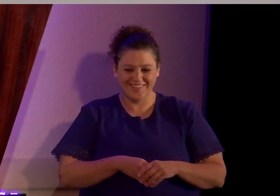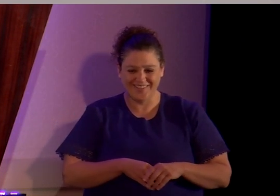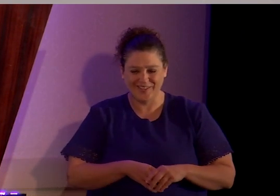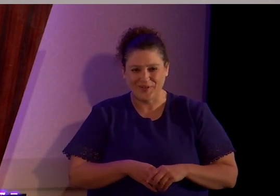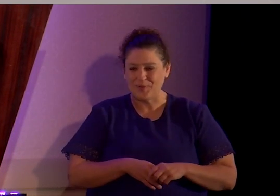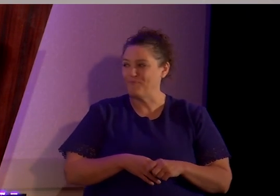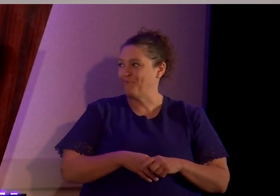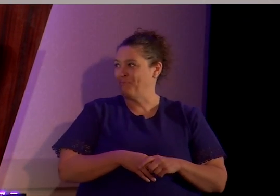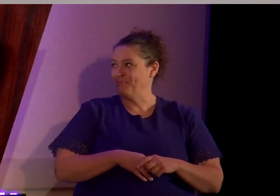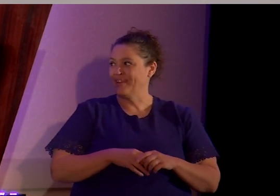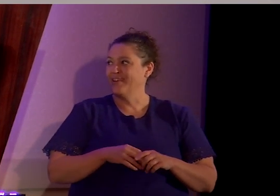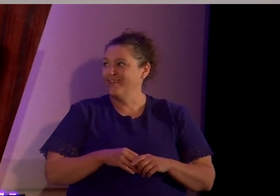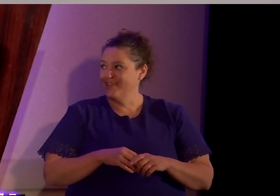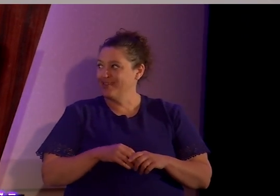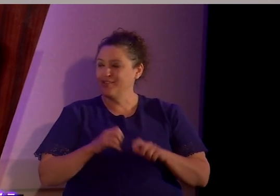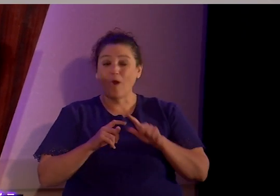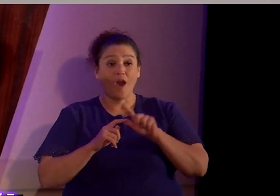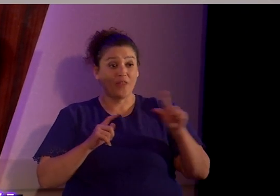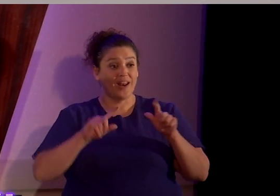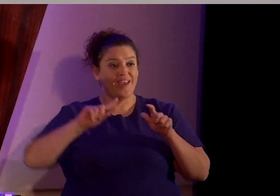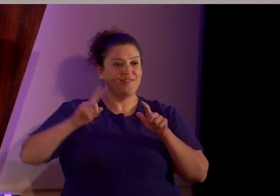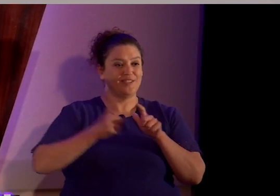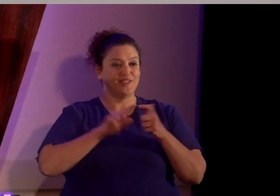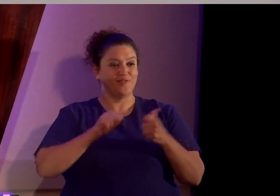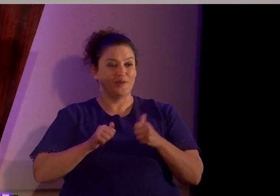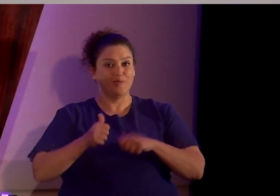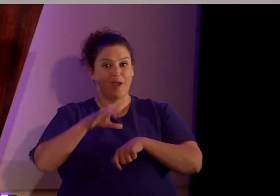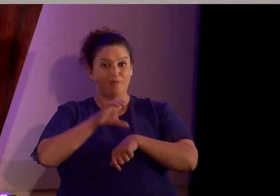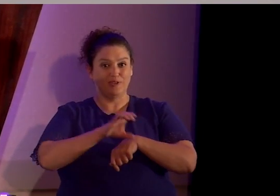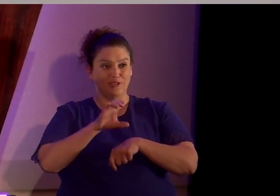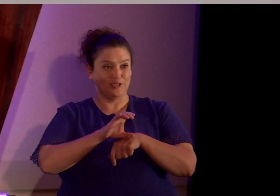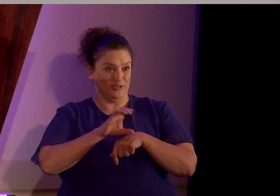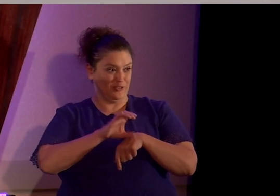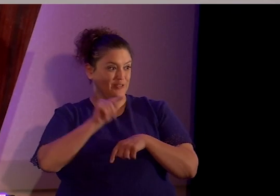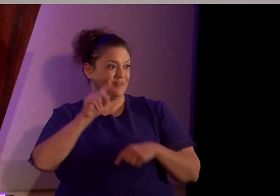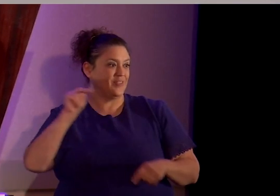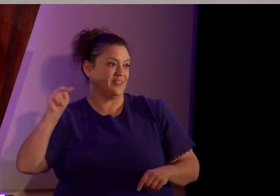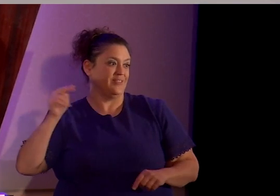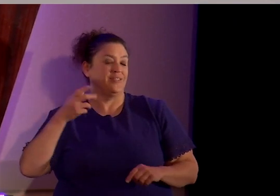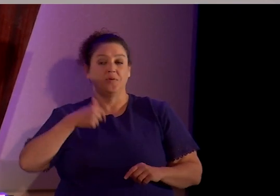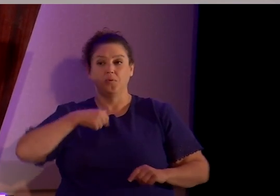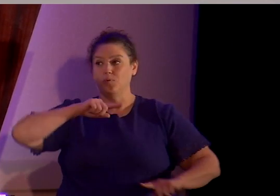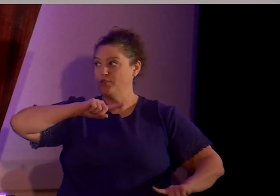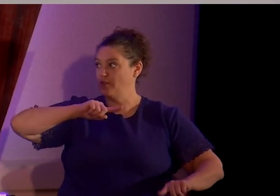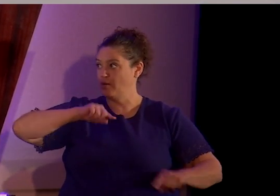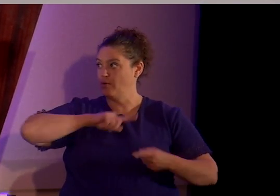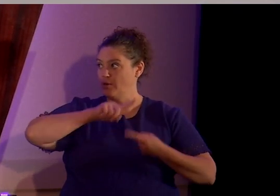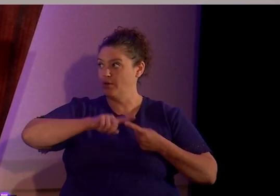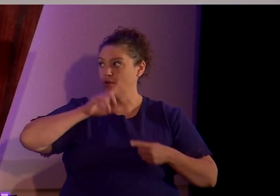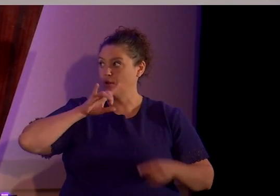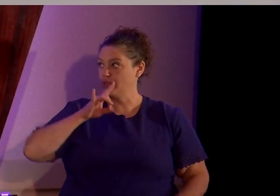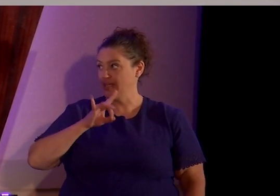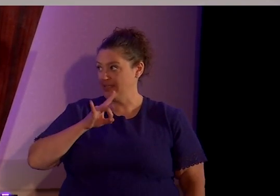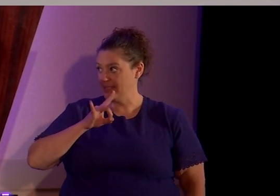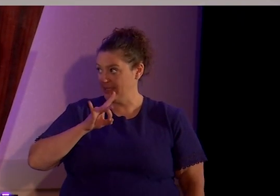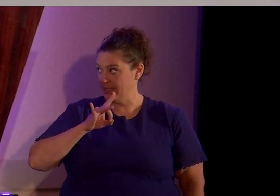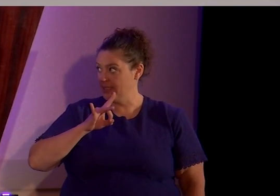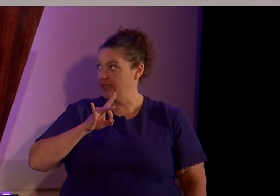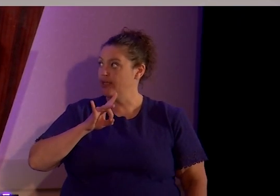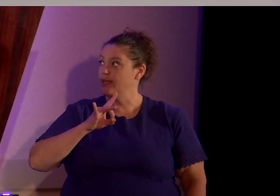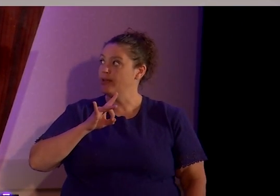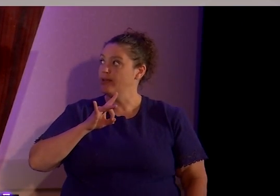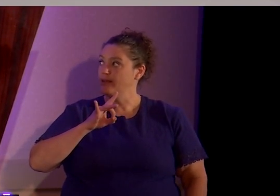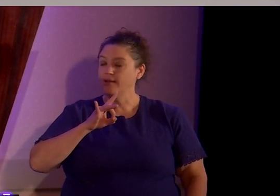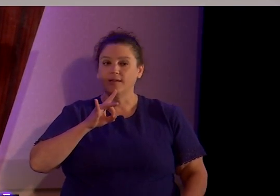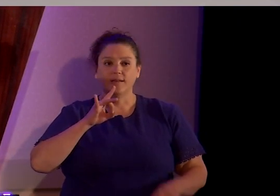is First Baptist Church of Cleveland, Tennessee, which I attended basically up until 18, and North